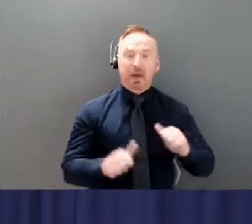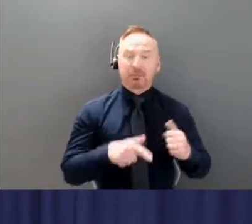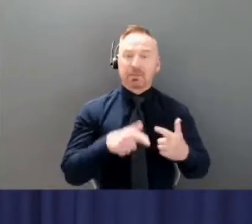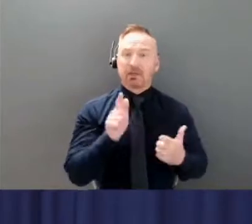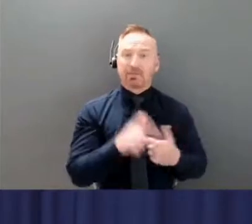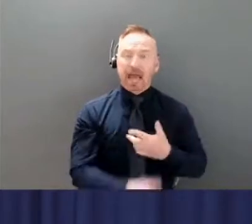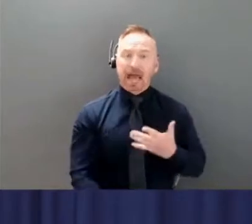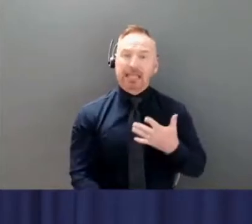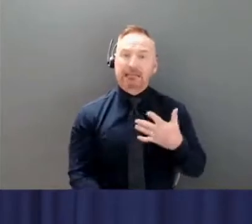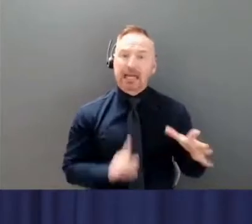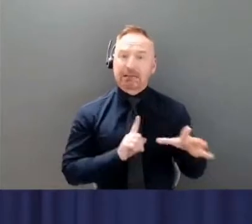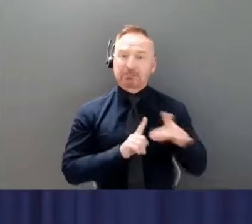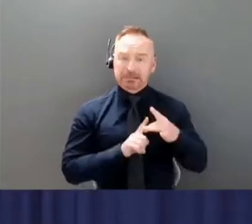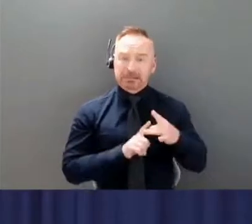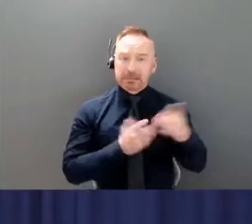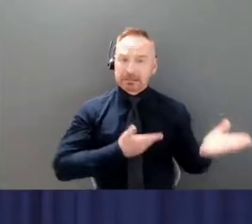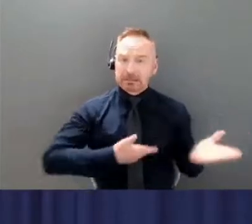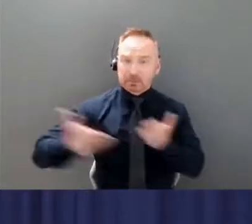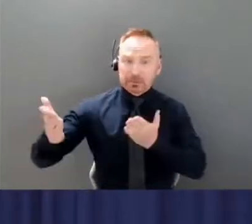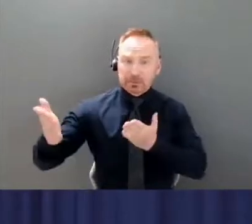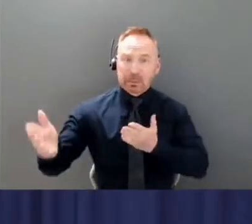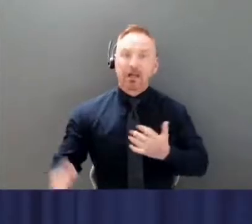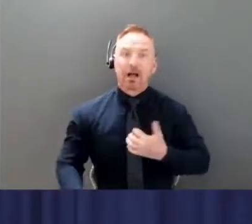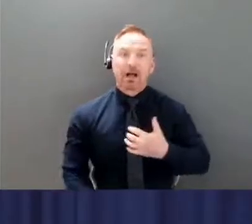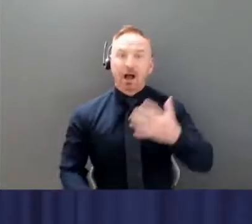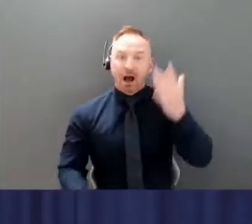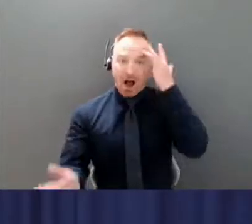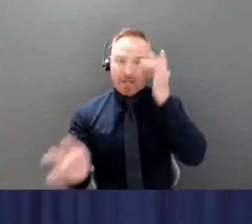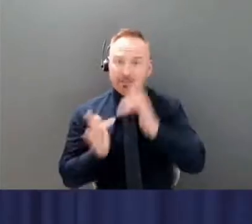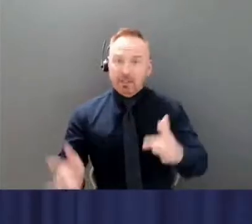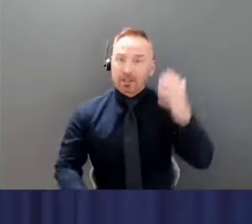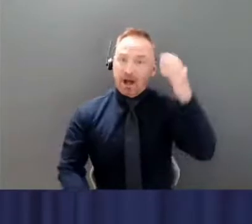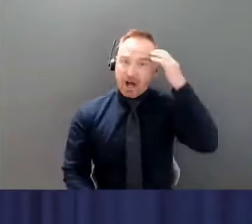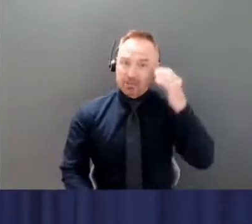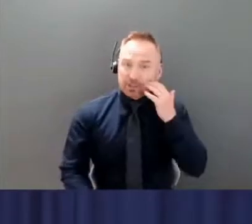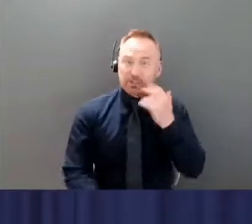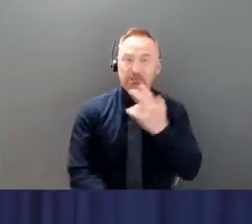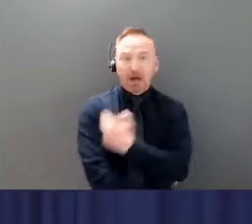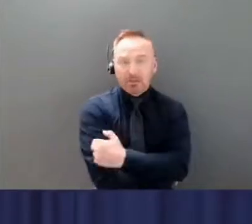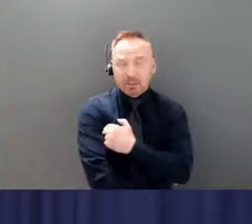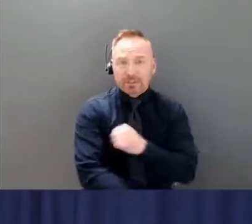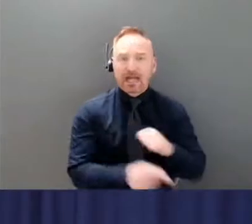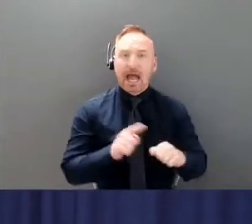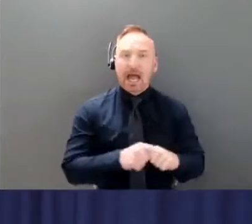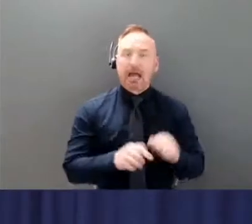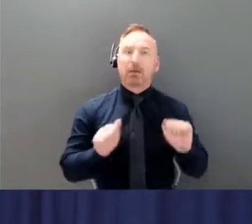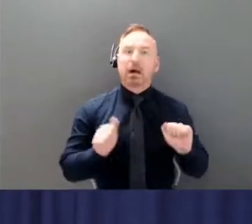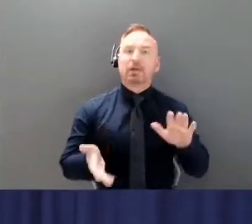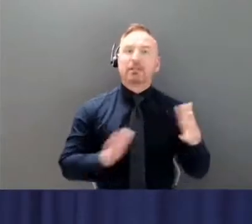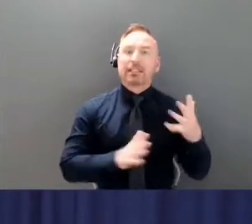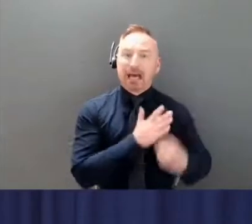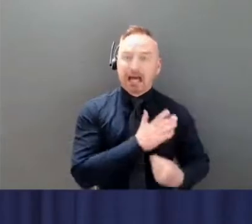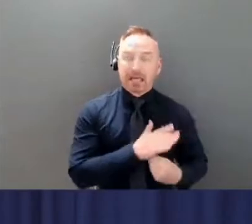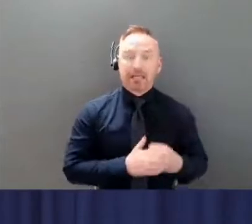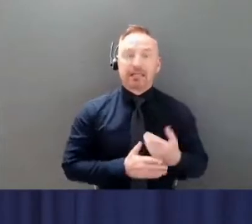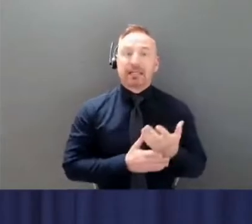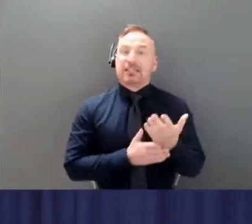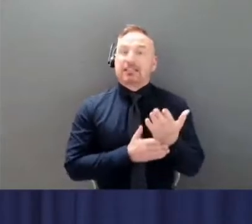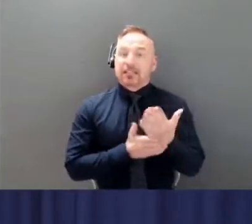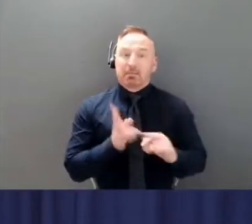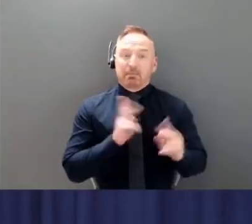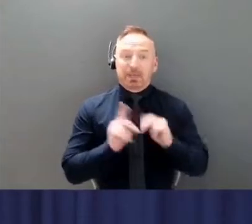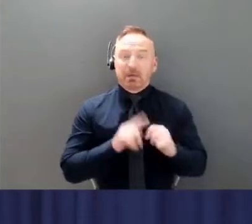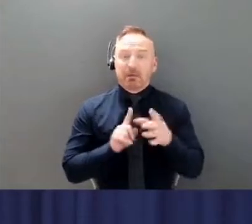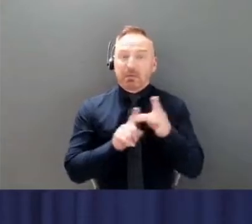sadly could lead to death. Some fully vaccinated individuals have been infected, but the number